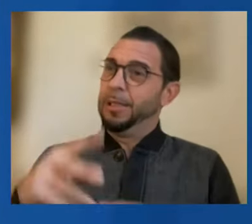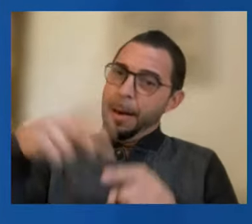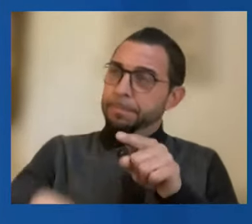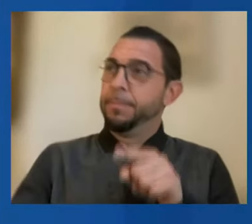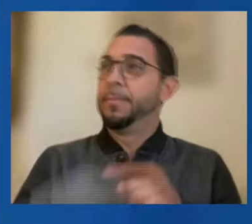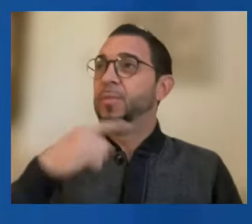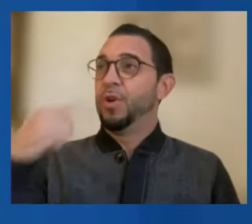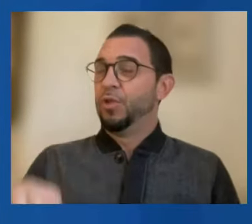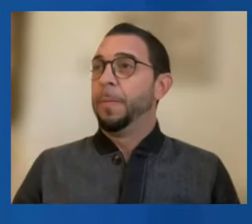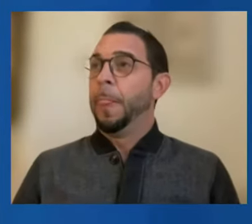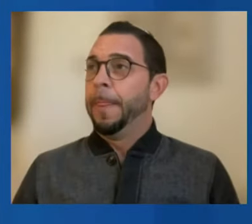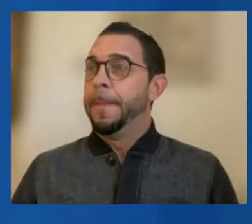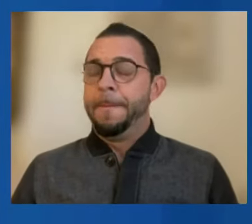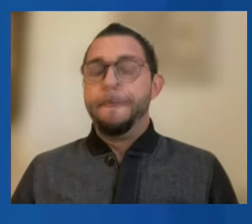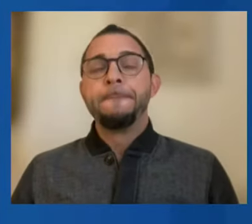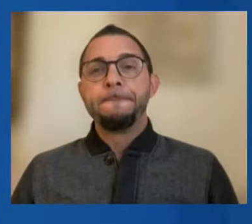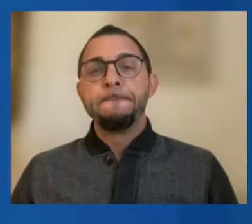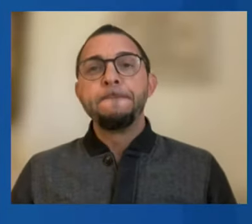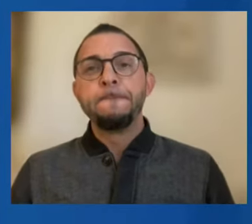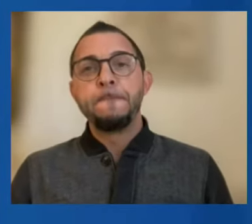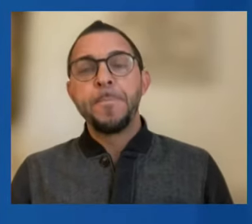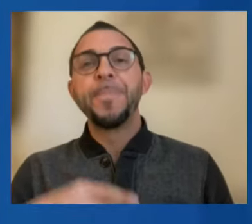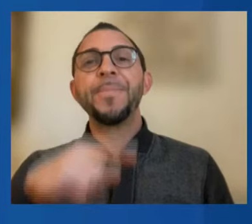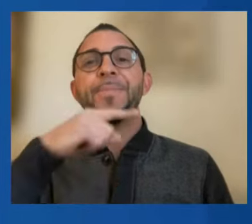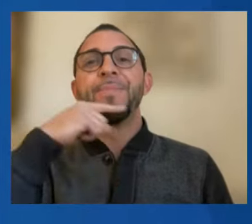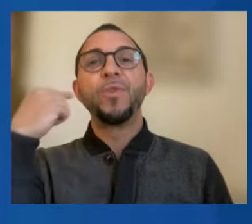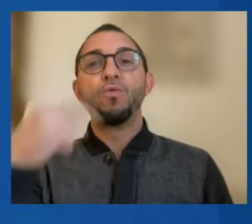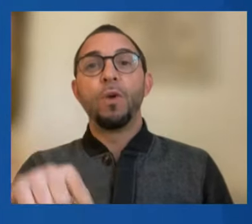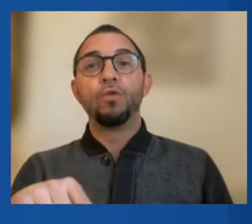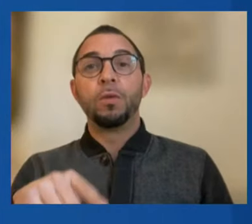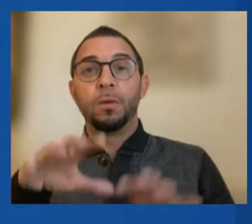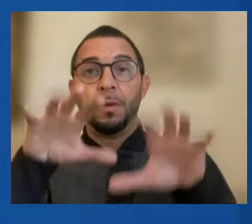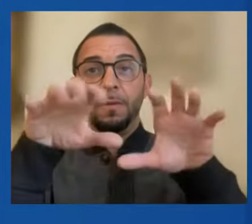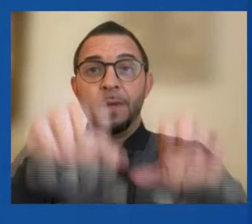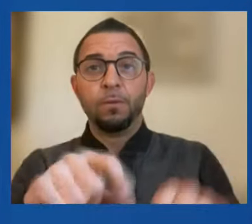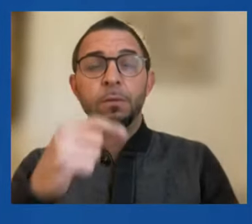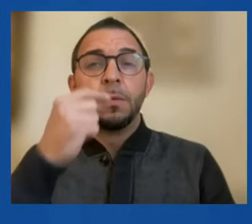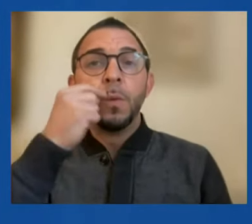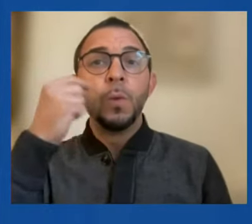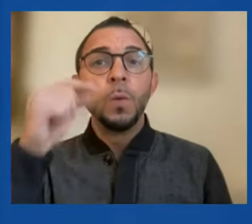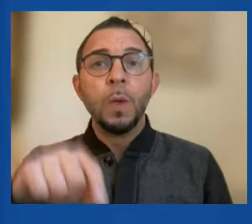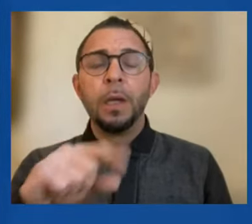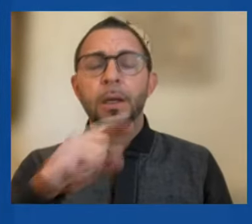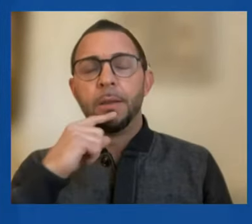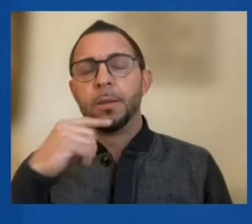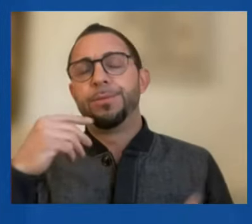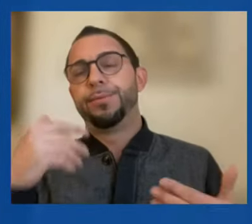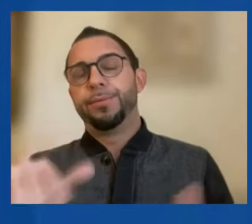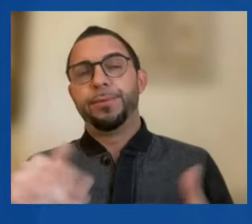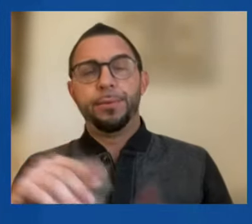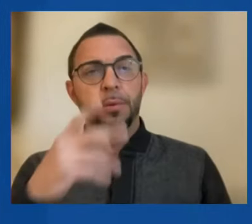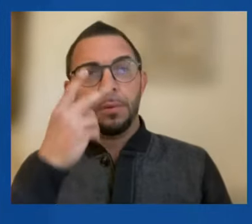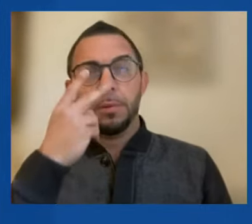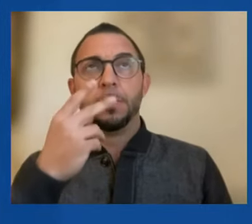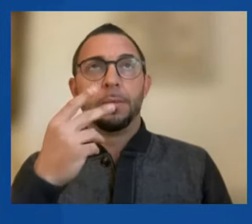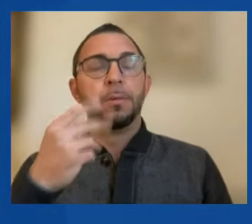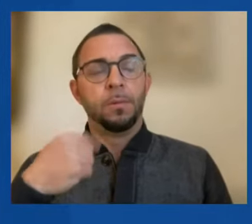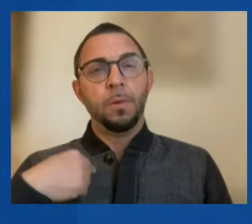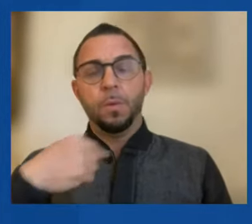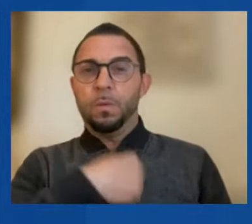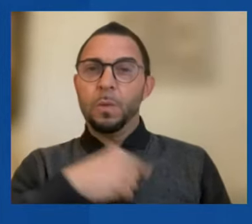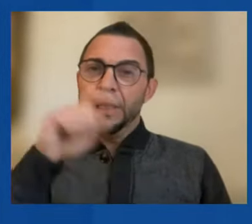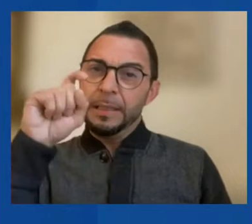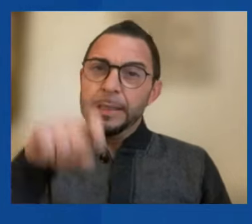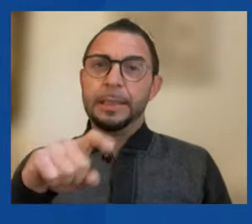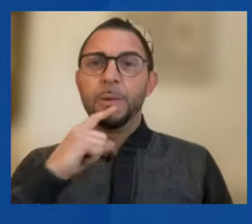The Russian invasion of Ukraine has dramatically demonstrated the need for us to stand together to